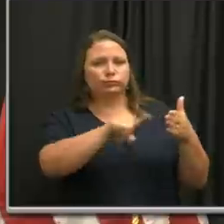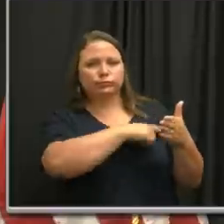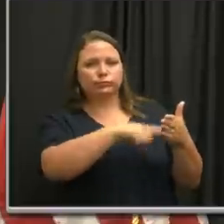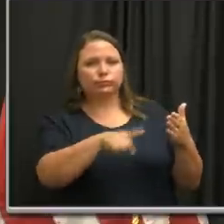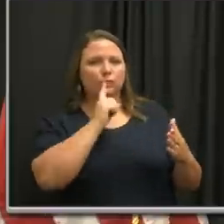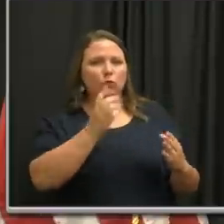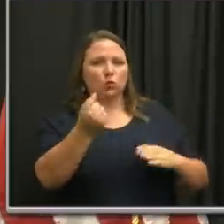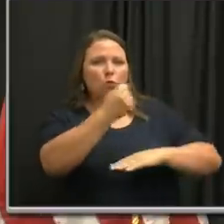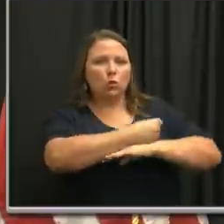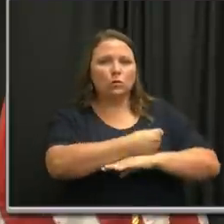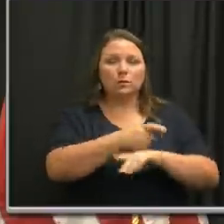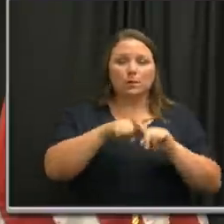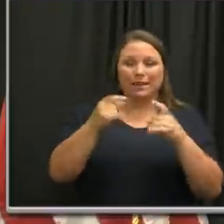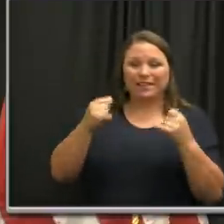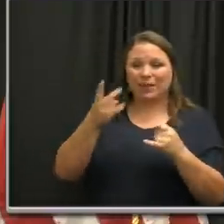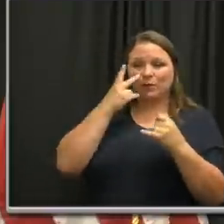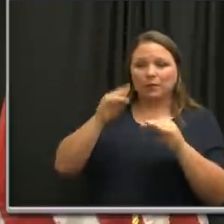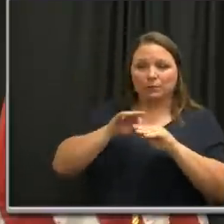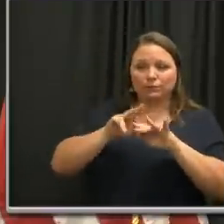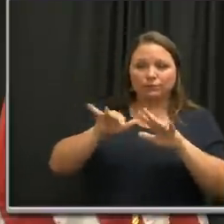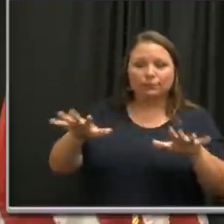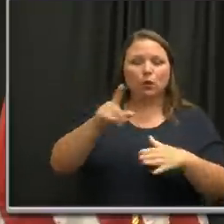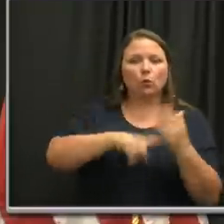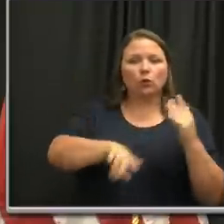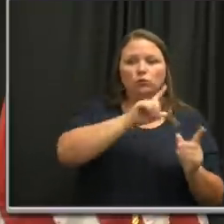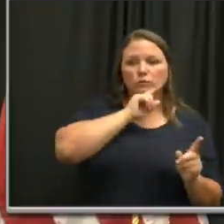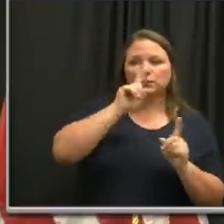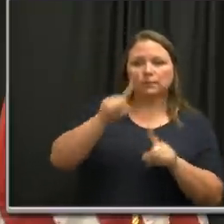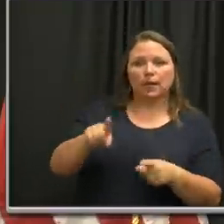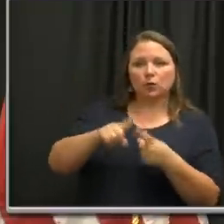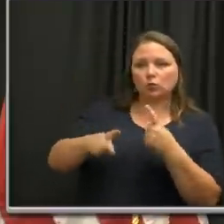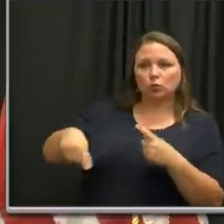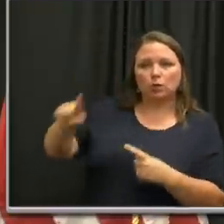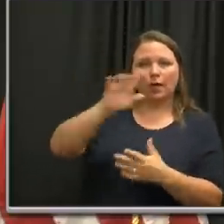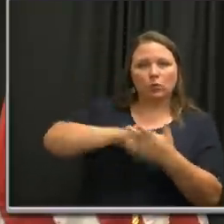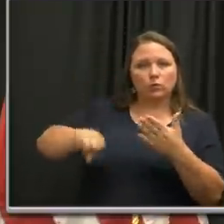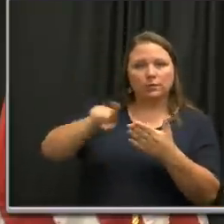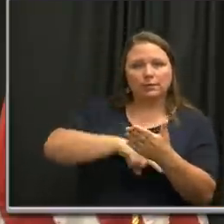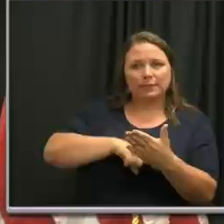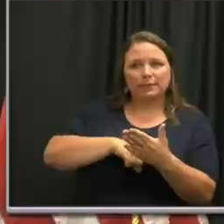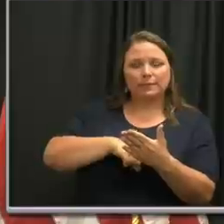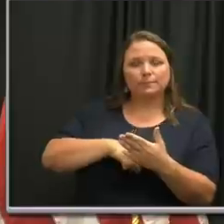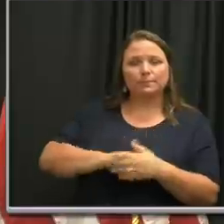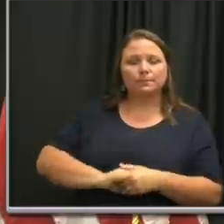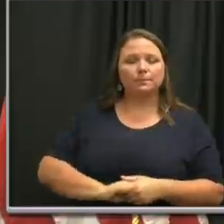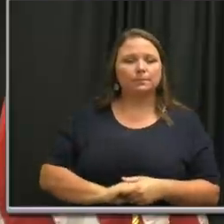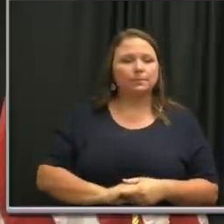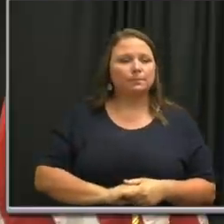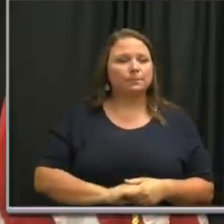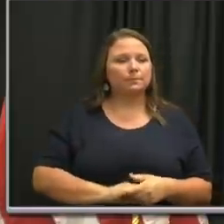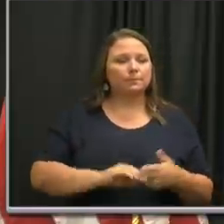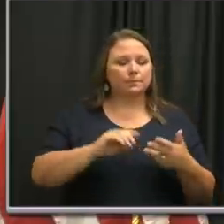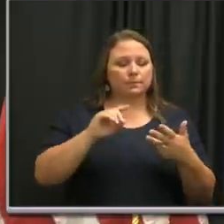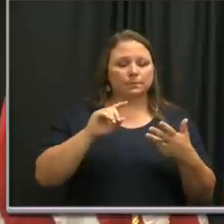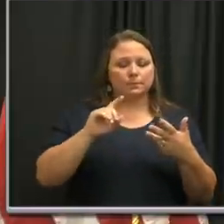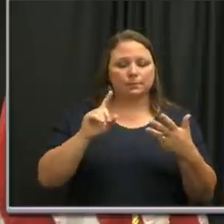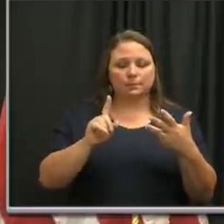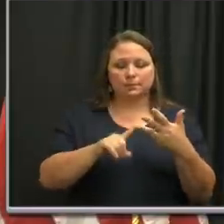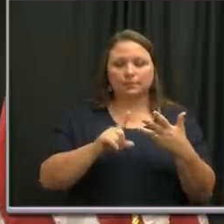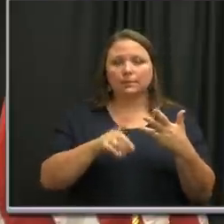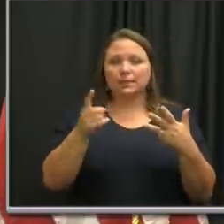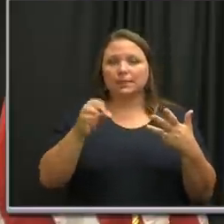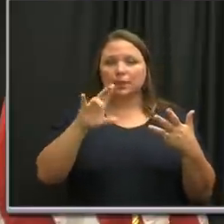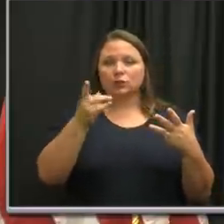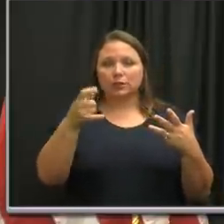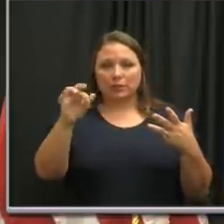we've seen these cluster outbreaks, your response to that criticism in light of that. And then for Dr.